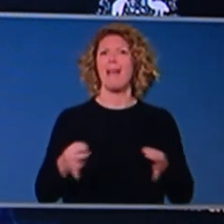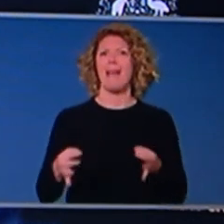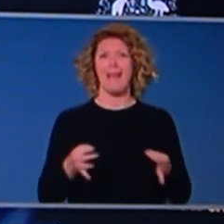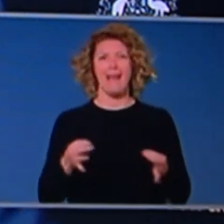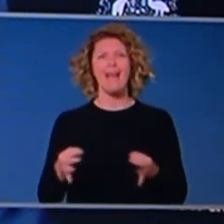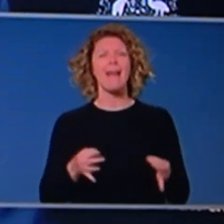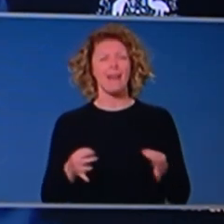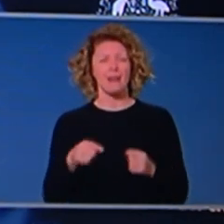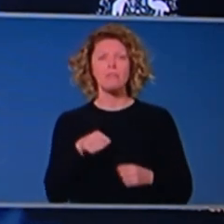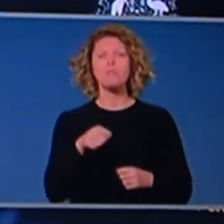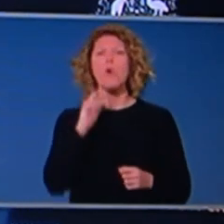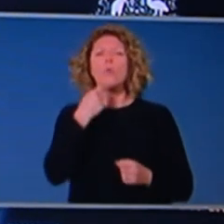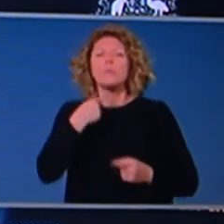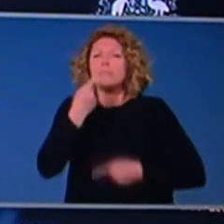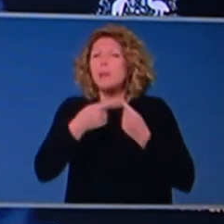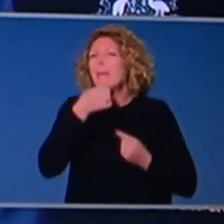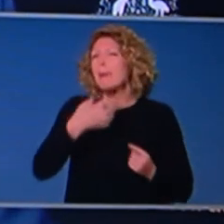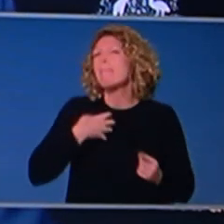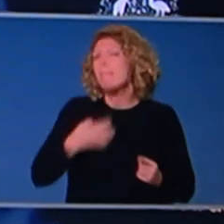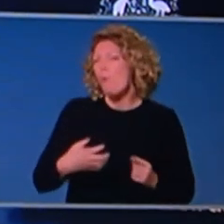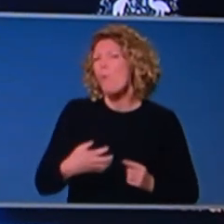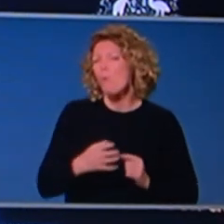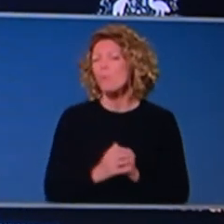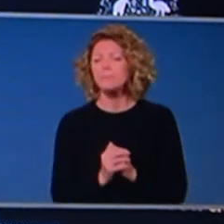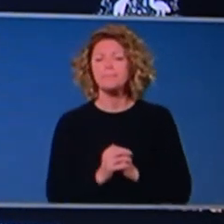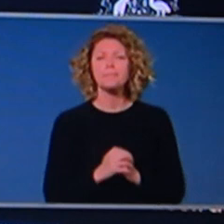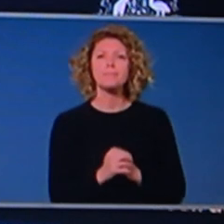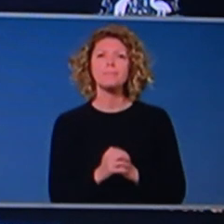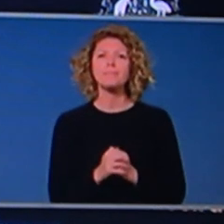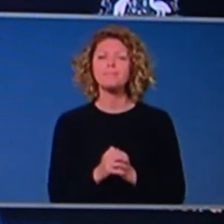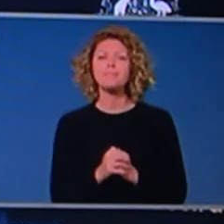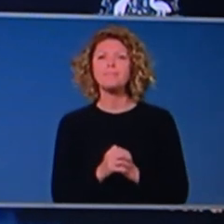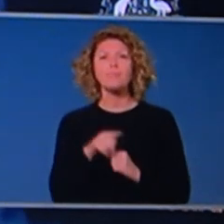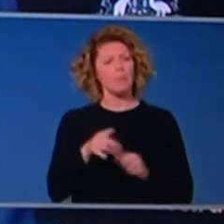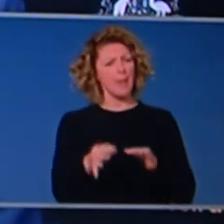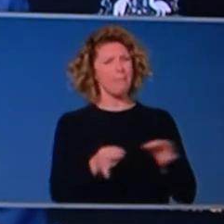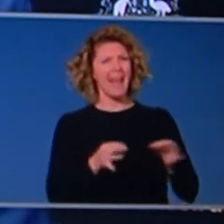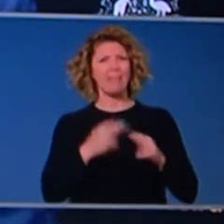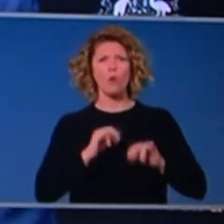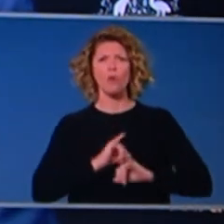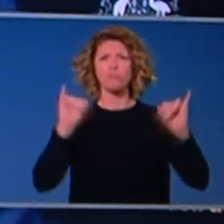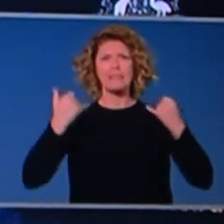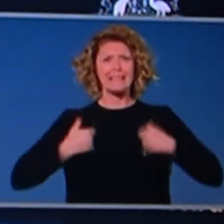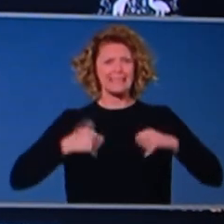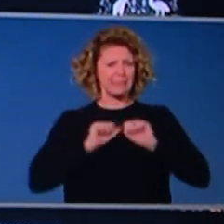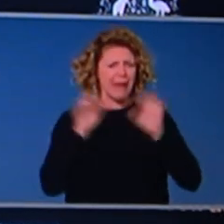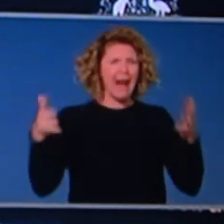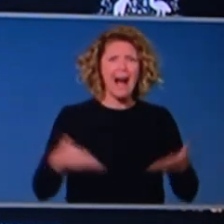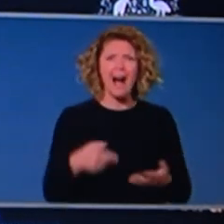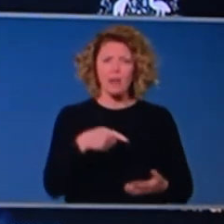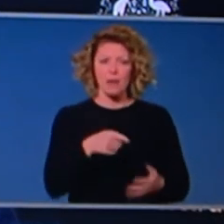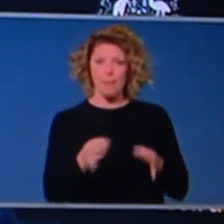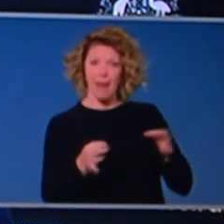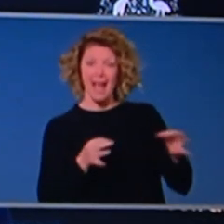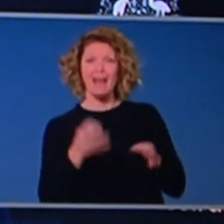that in a little bit more in my presentation, at the end of my presentation. But in that plan was listed a